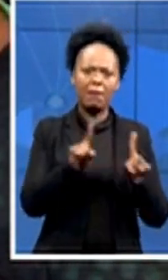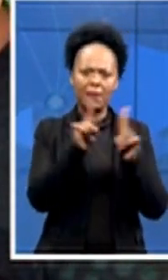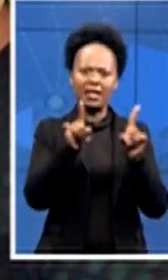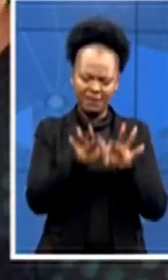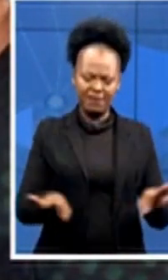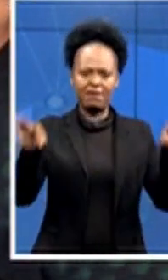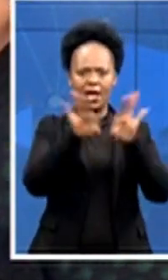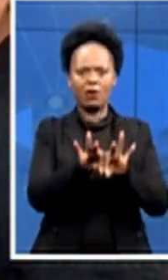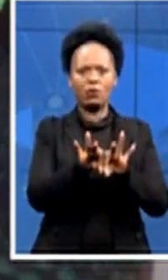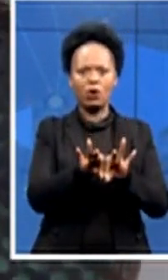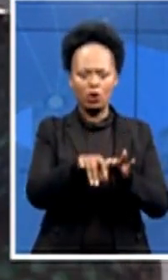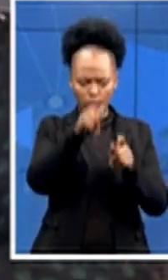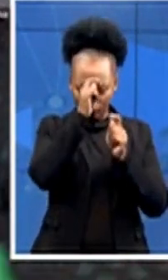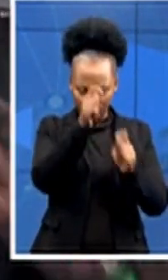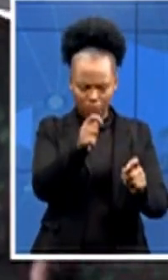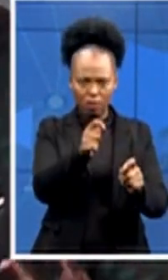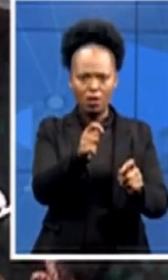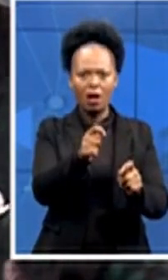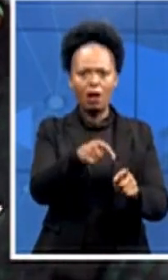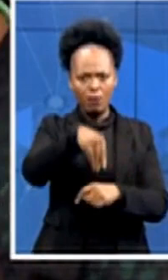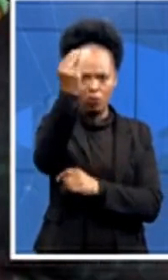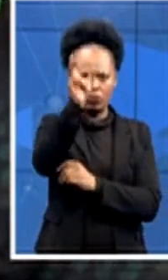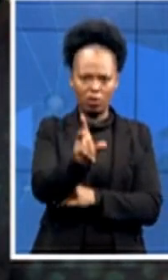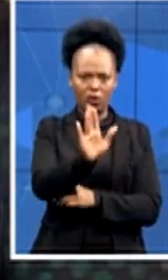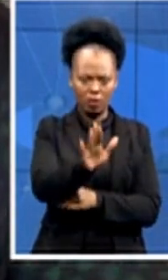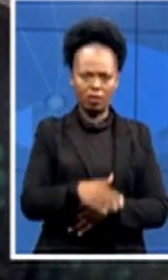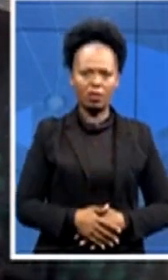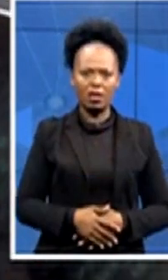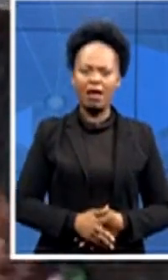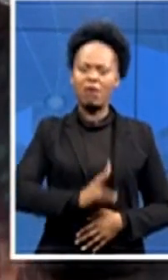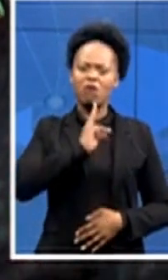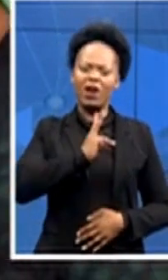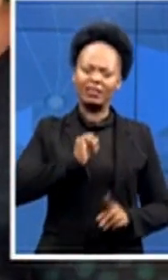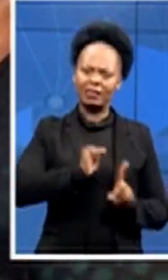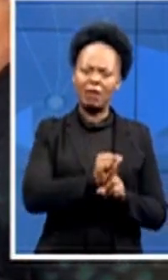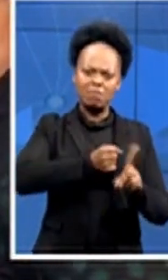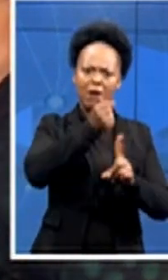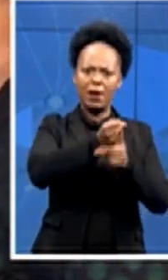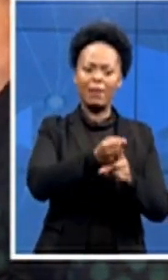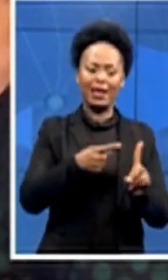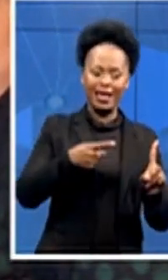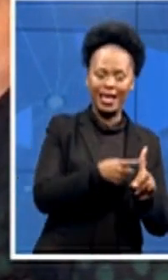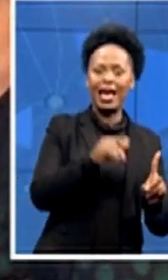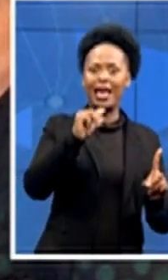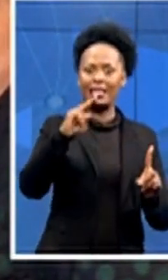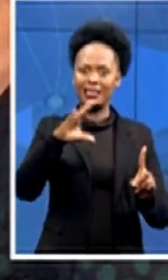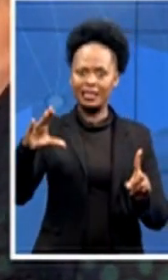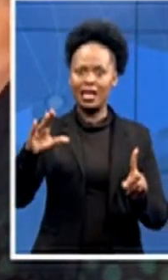deep voice. In the ANC benches, he was called our own Barry White.